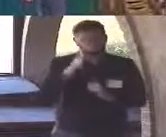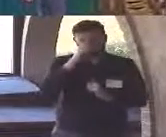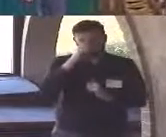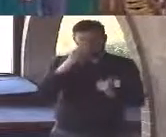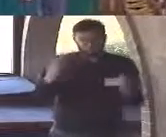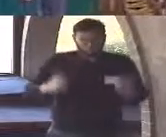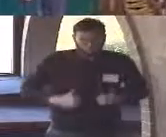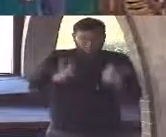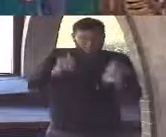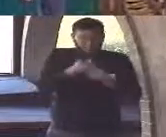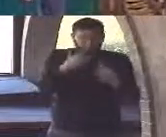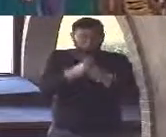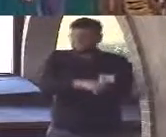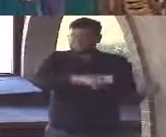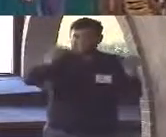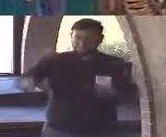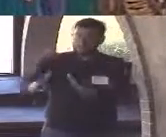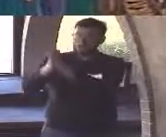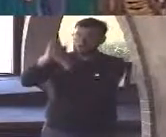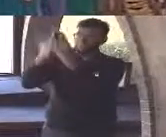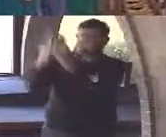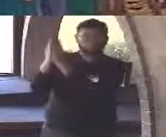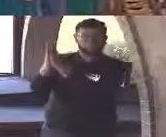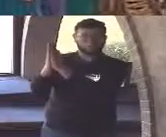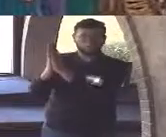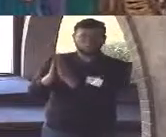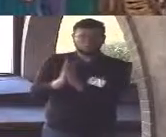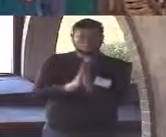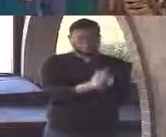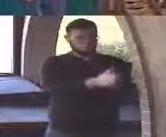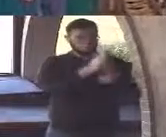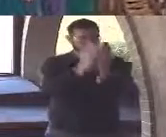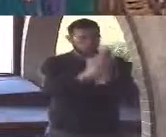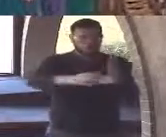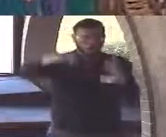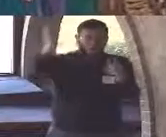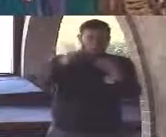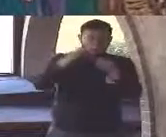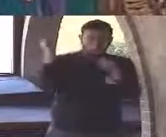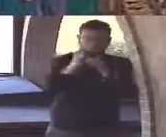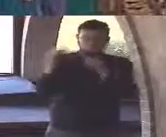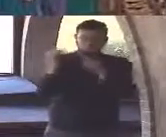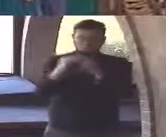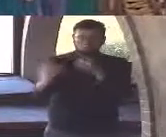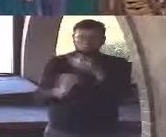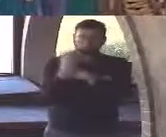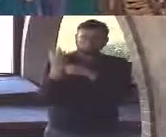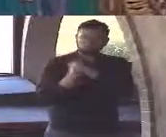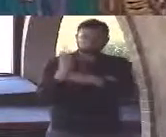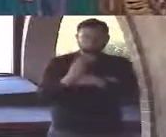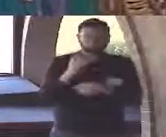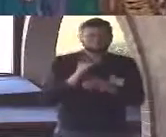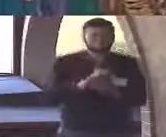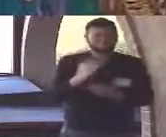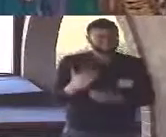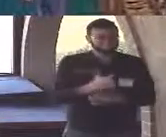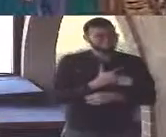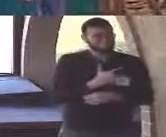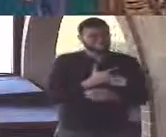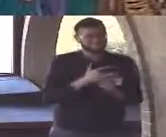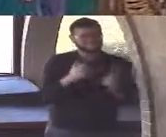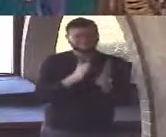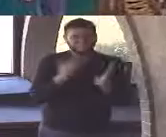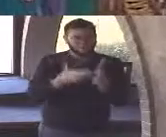book an amazingly complex mind twisting heart rending page turner